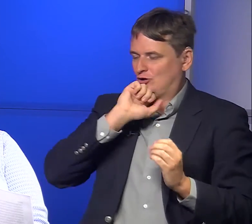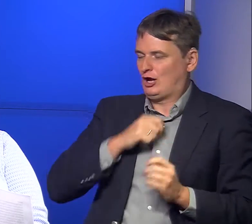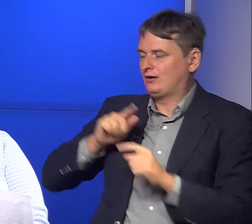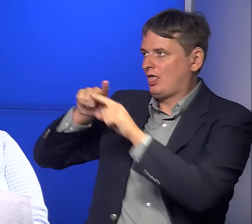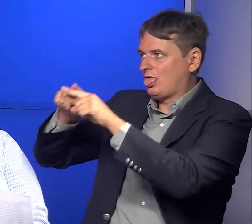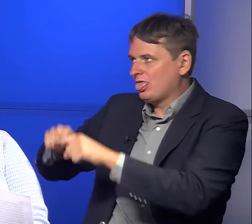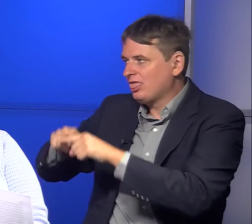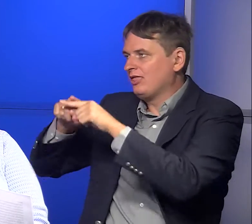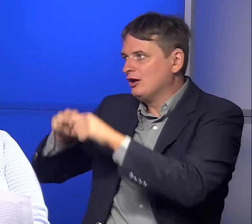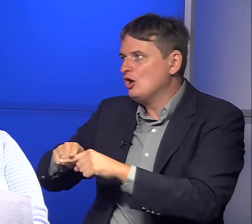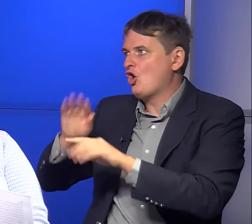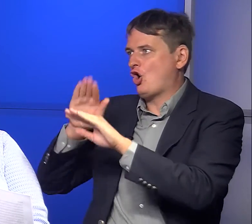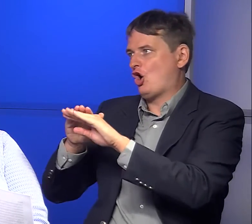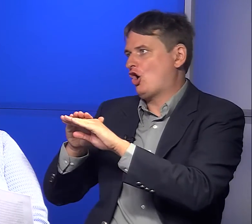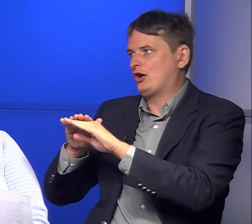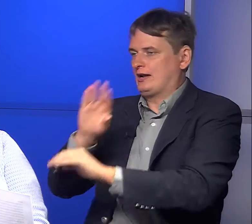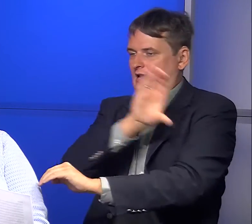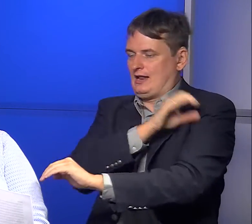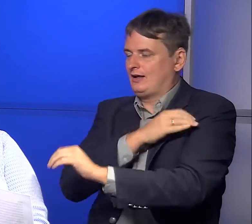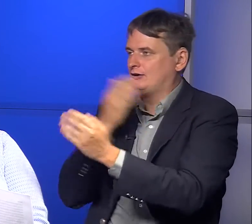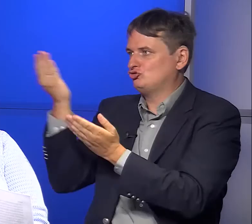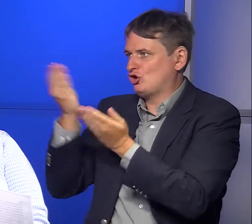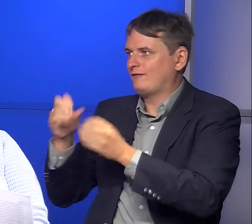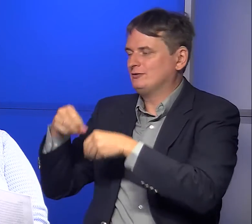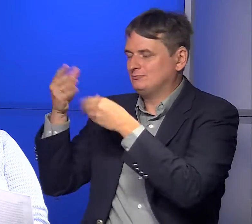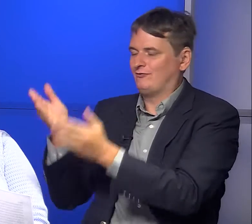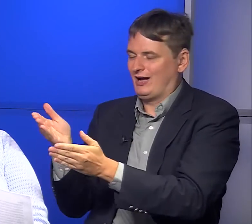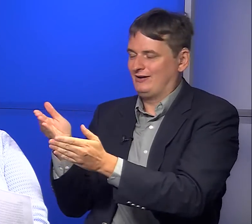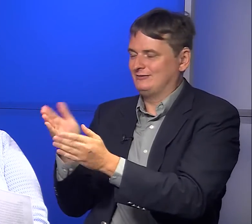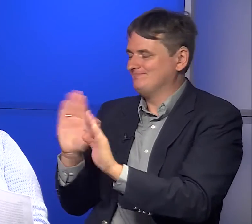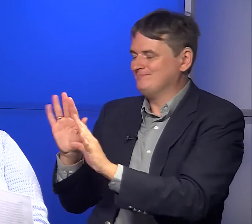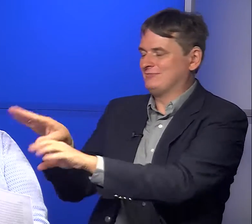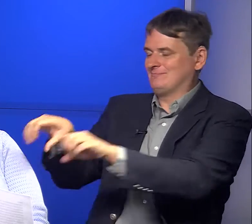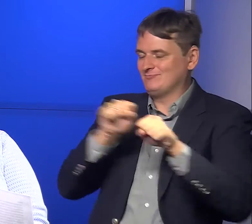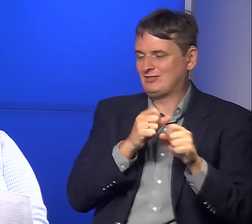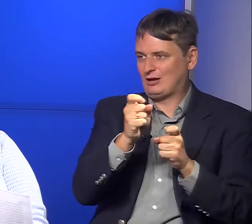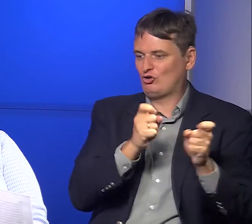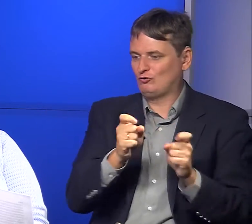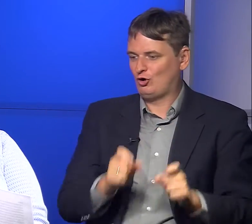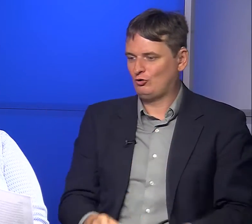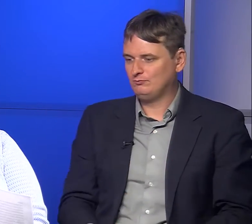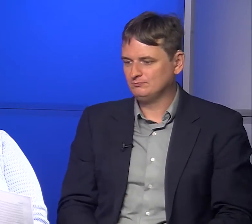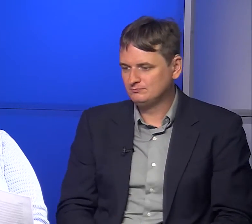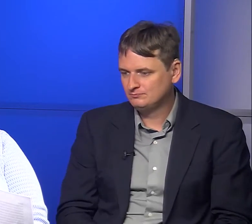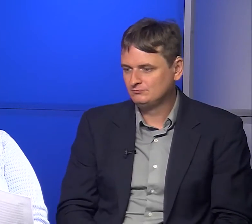technologies and not have to depend on clinical services.